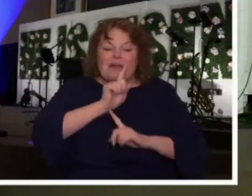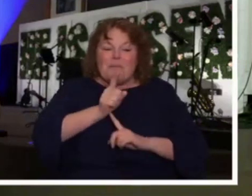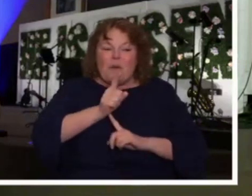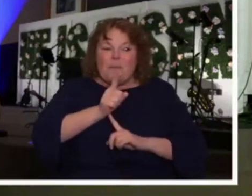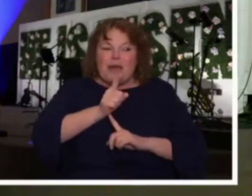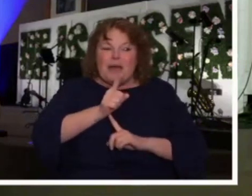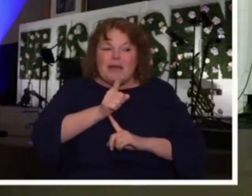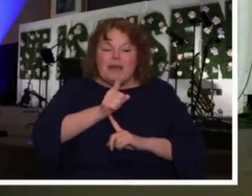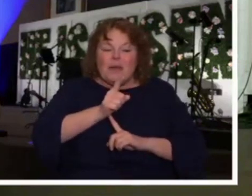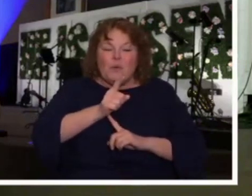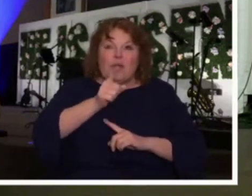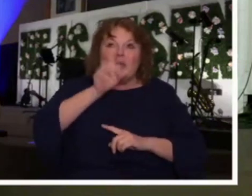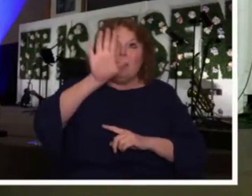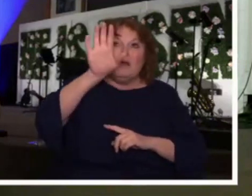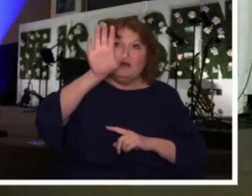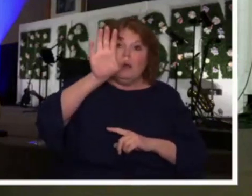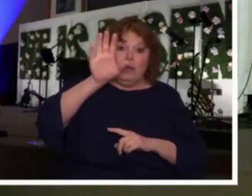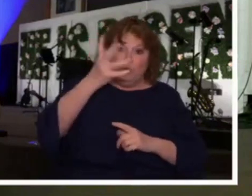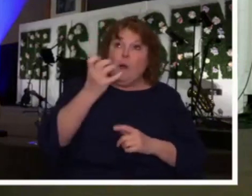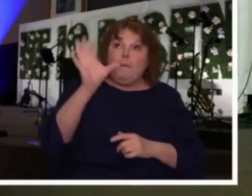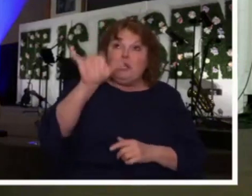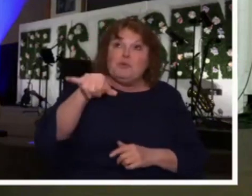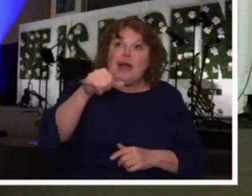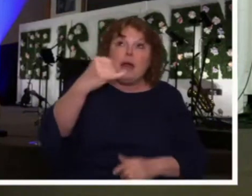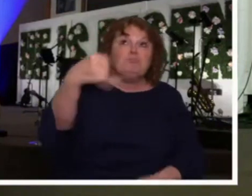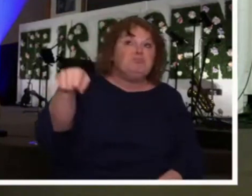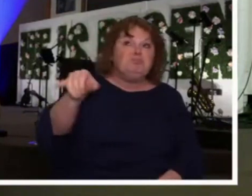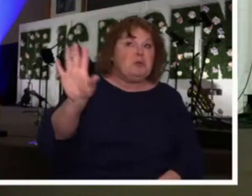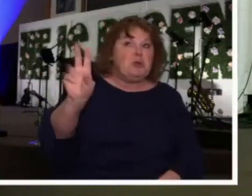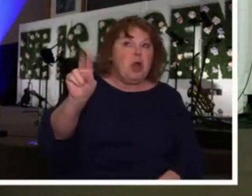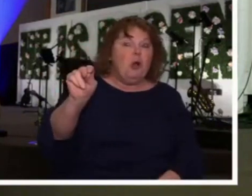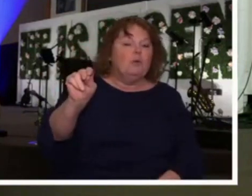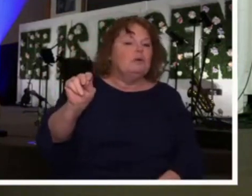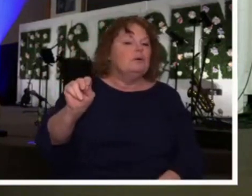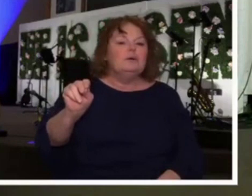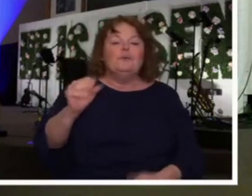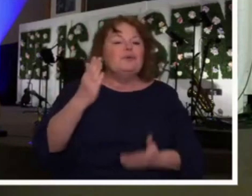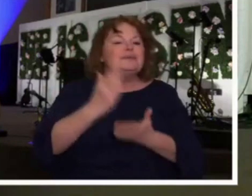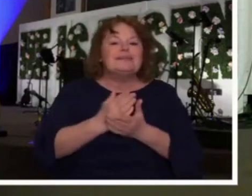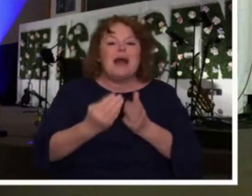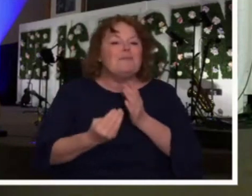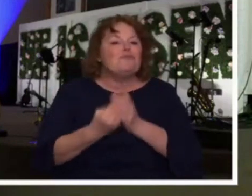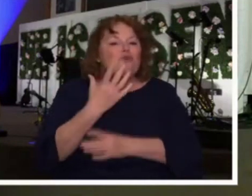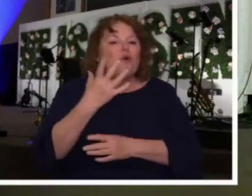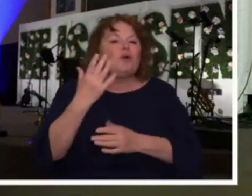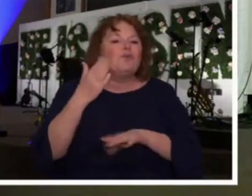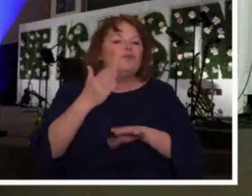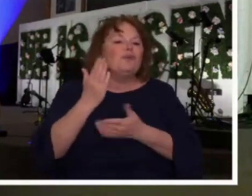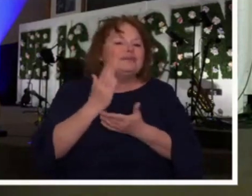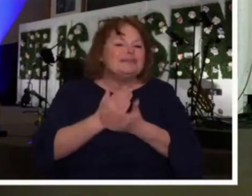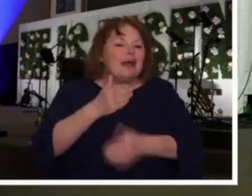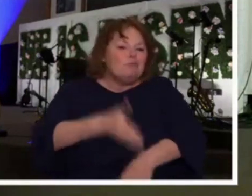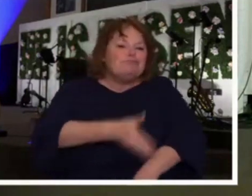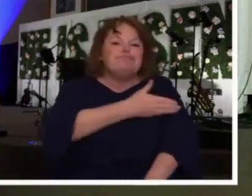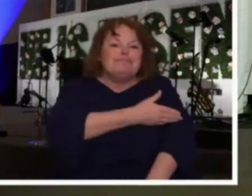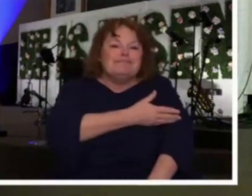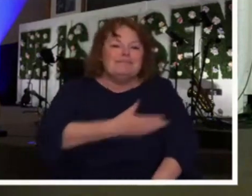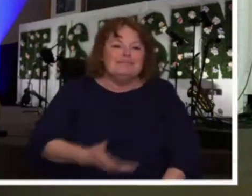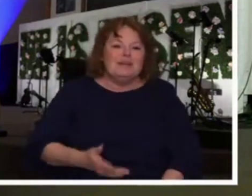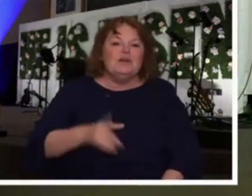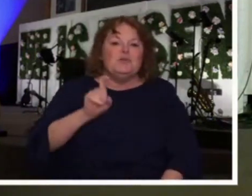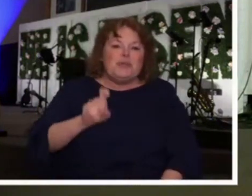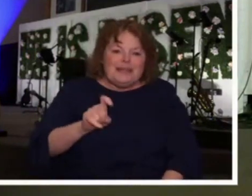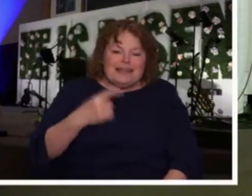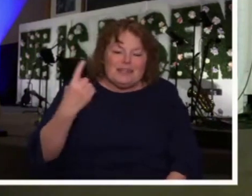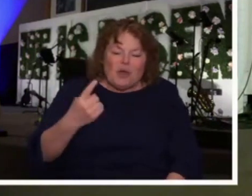stop and say, I'm not going any farther. And so we need to learn to engage Him, to hear Him,